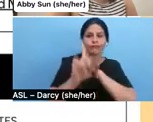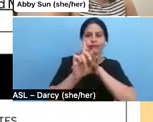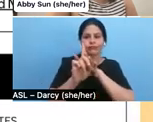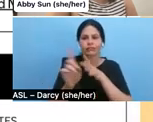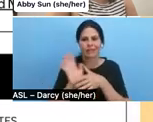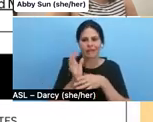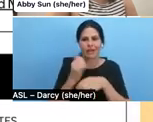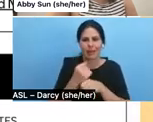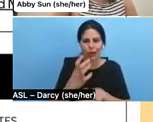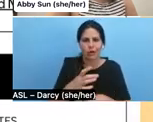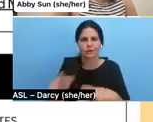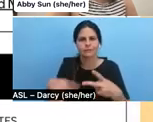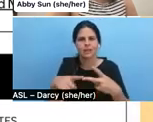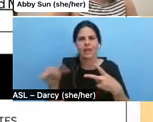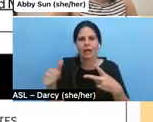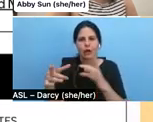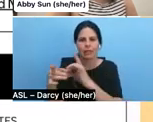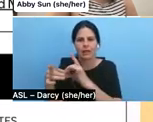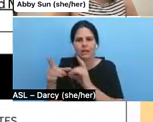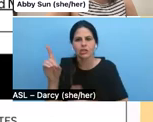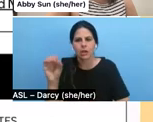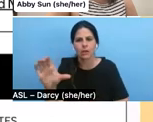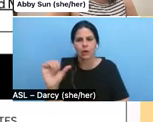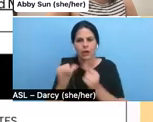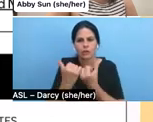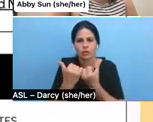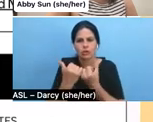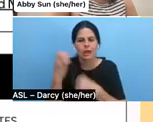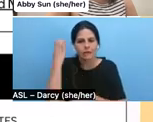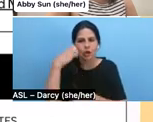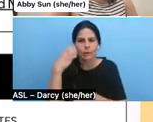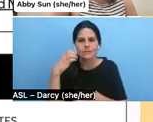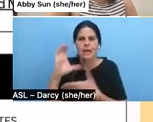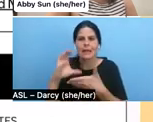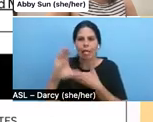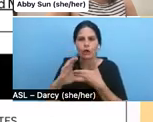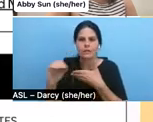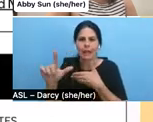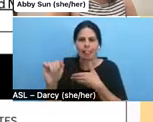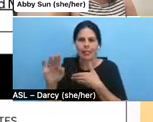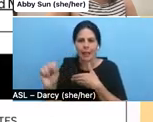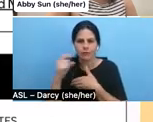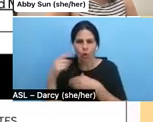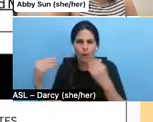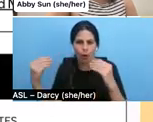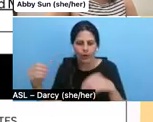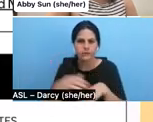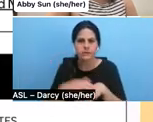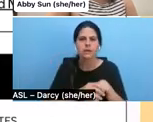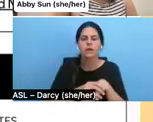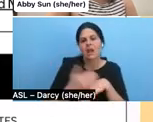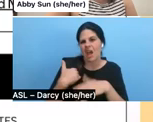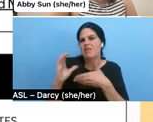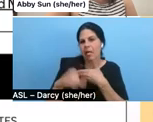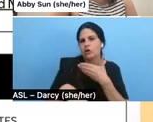Documentary Association of Europe's calendars of labs and markets. So they have calendars of the deadlines for